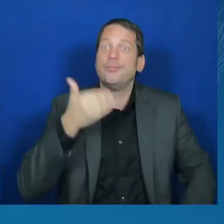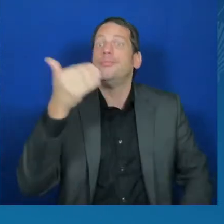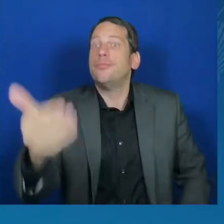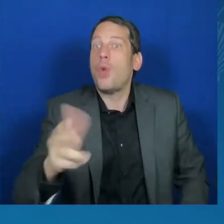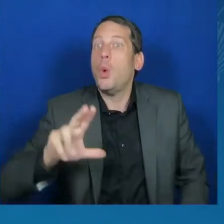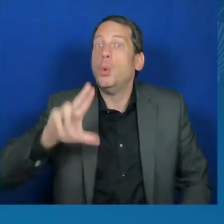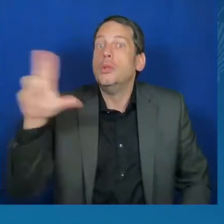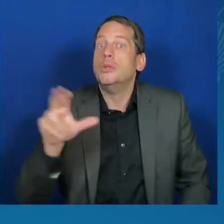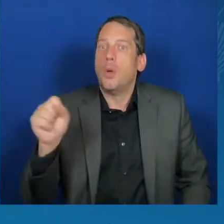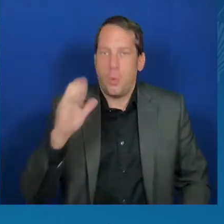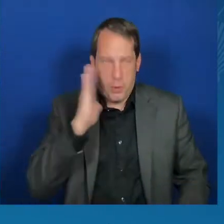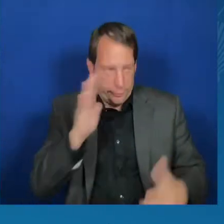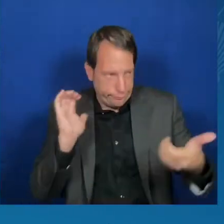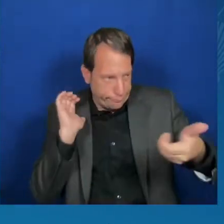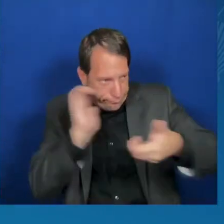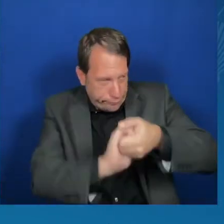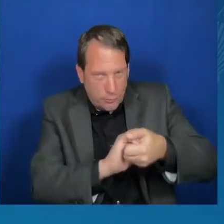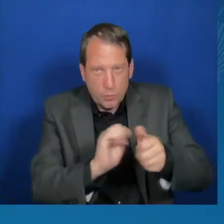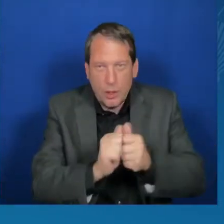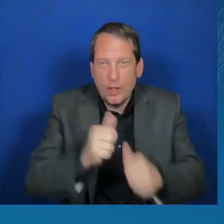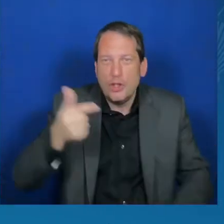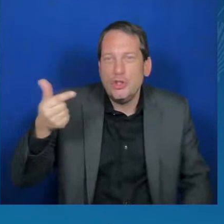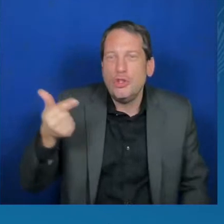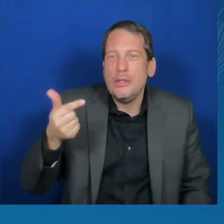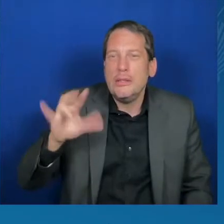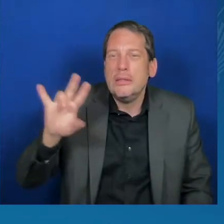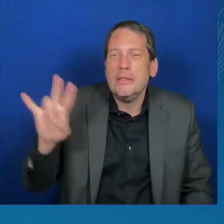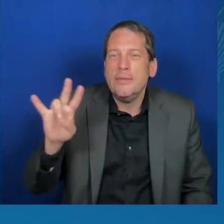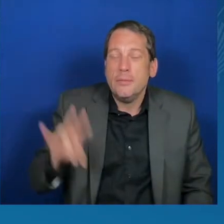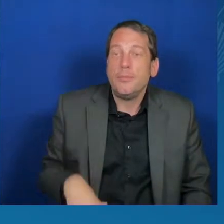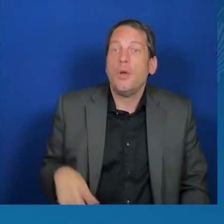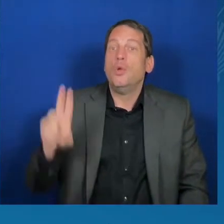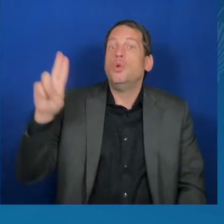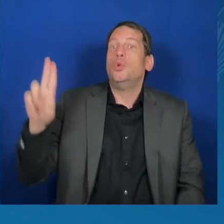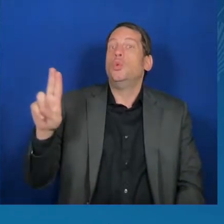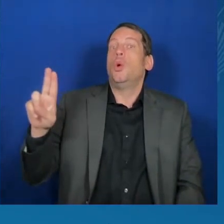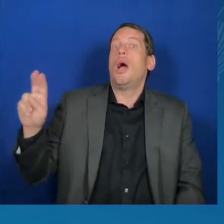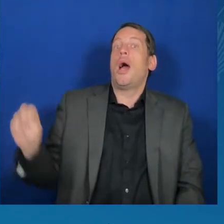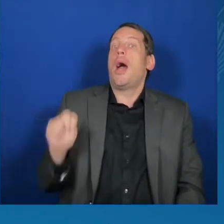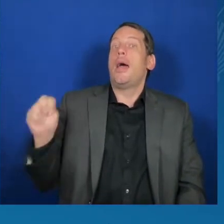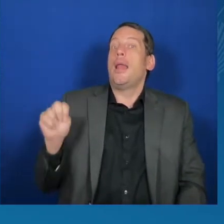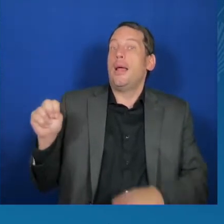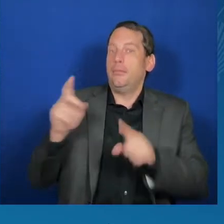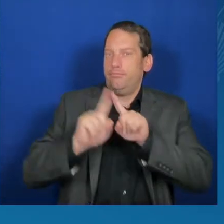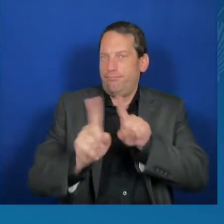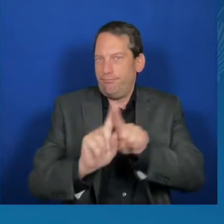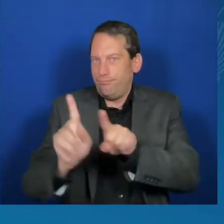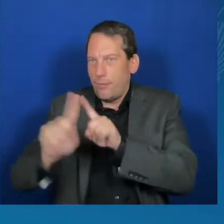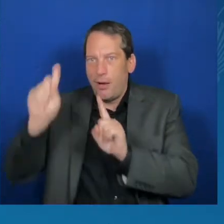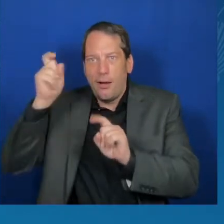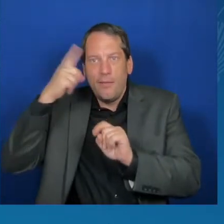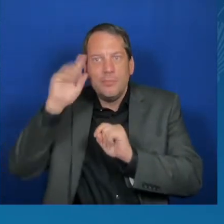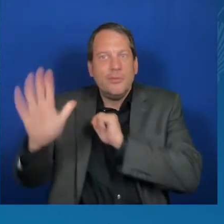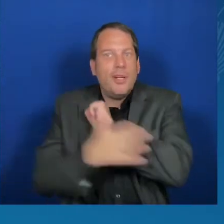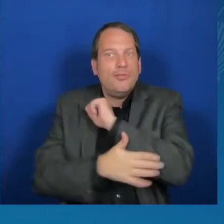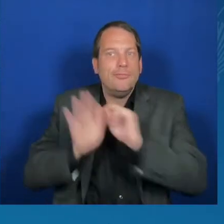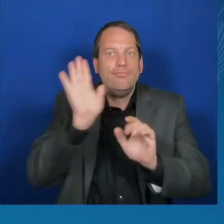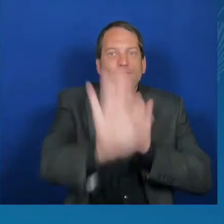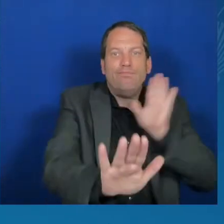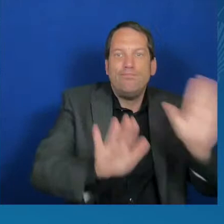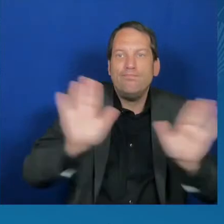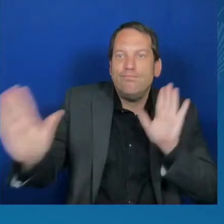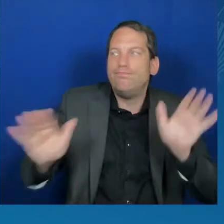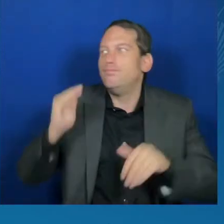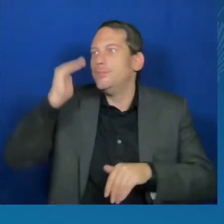diverse range of governments from the global north to the global south to promote AI safety